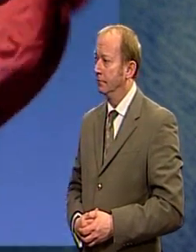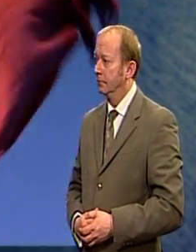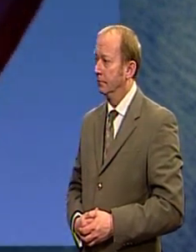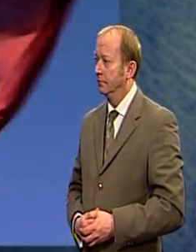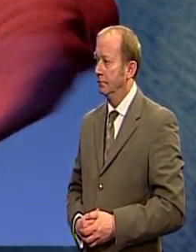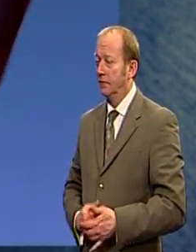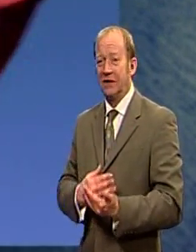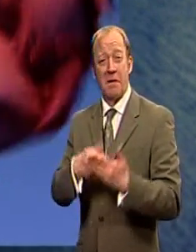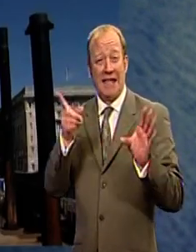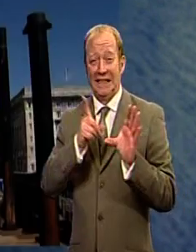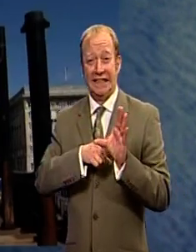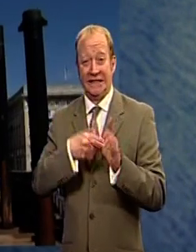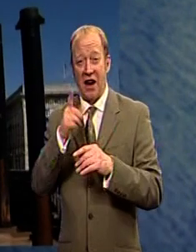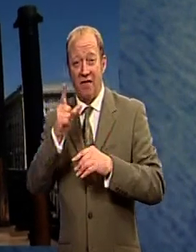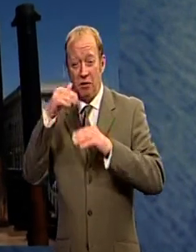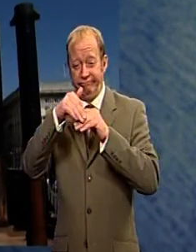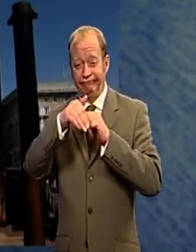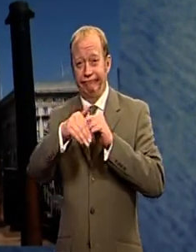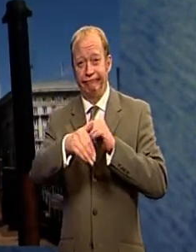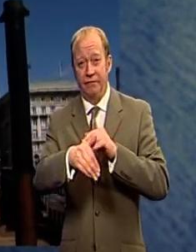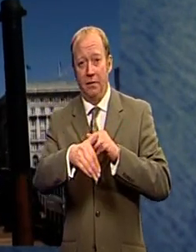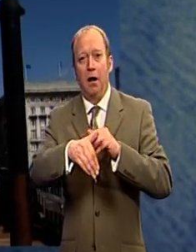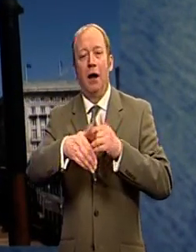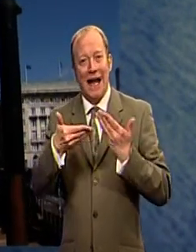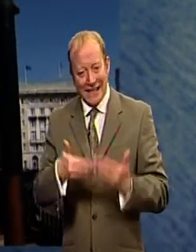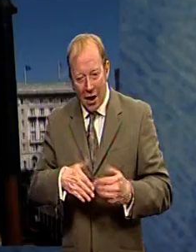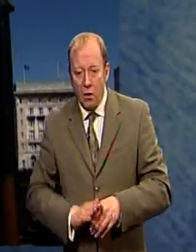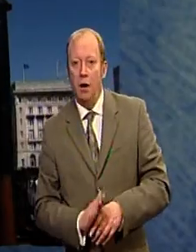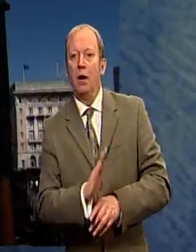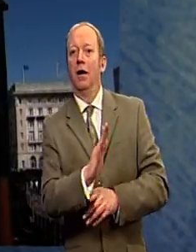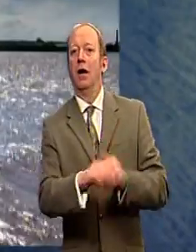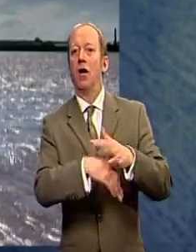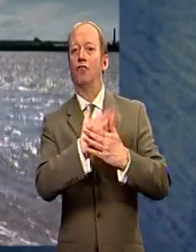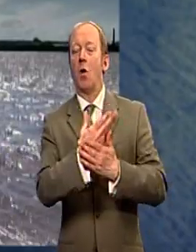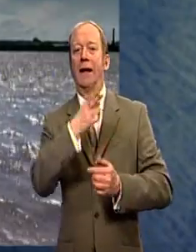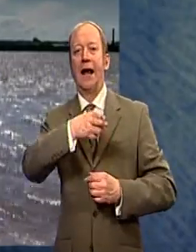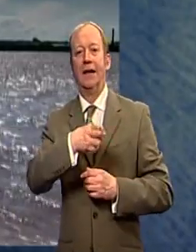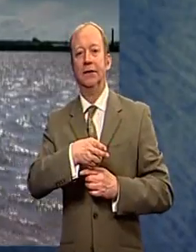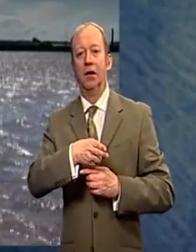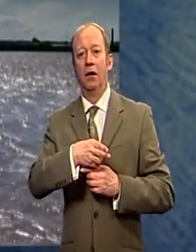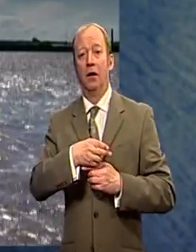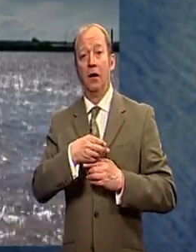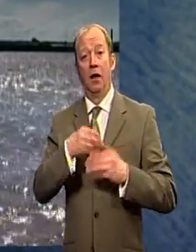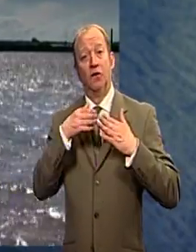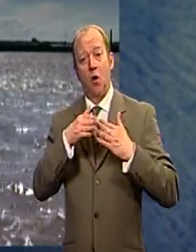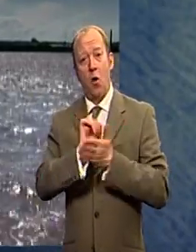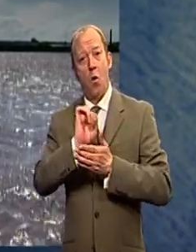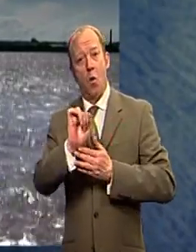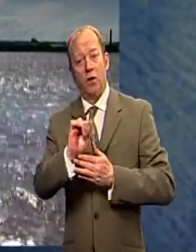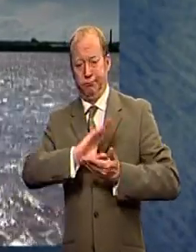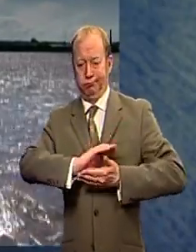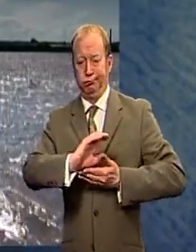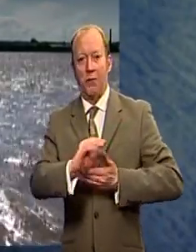After years of decline, Liverpool's Port is growing again. Its owners are investing in a new container